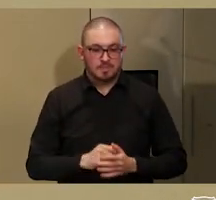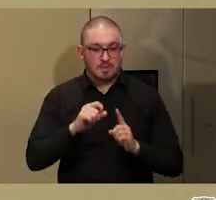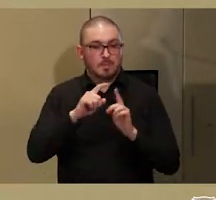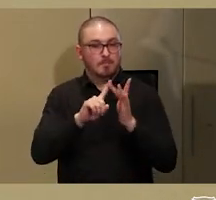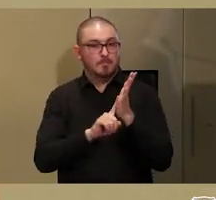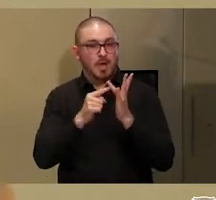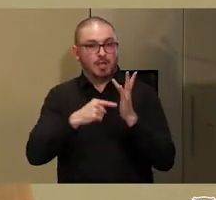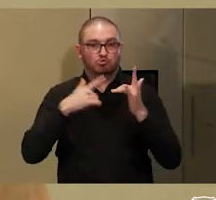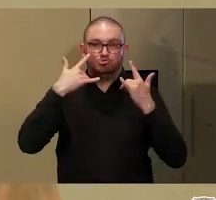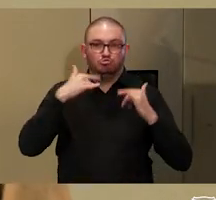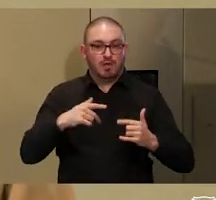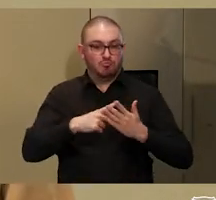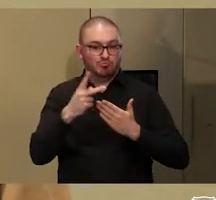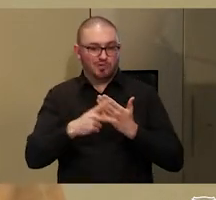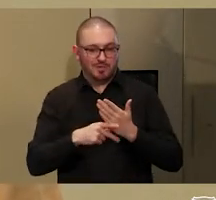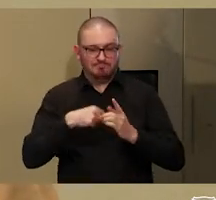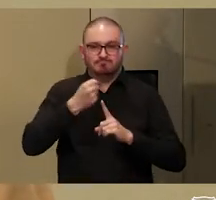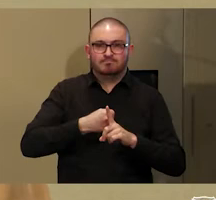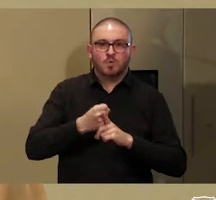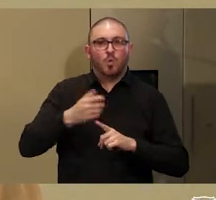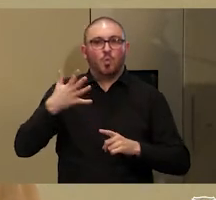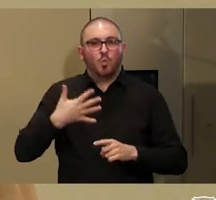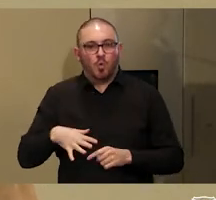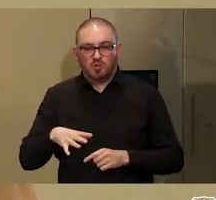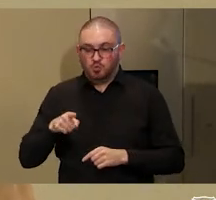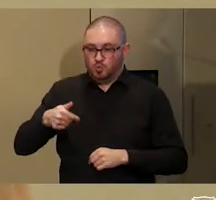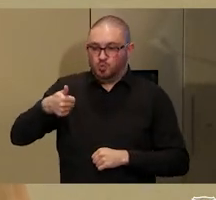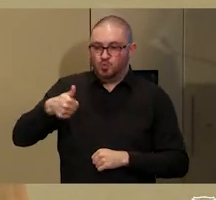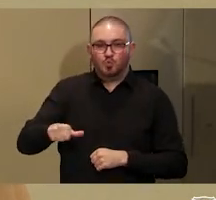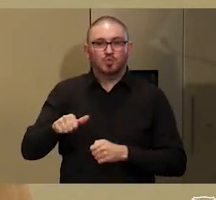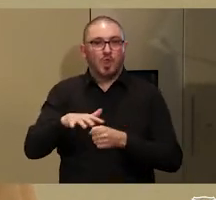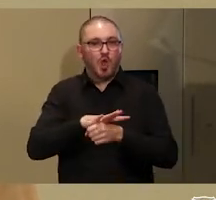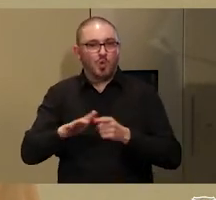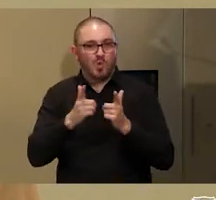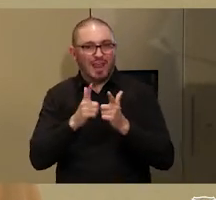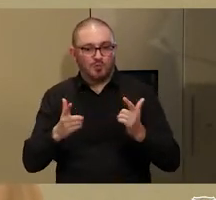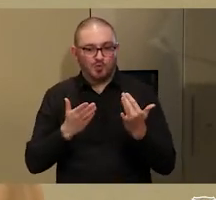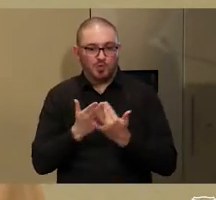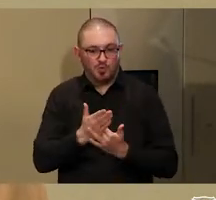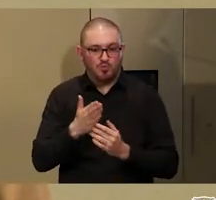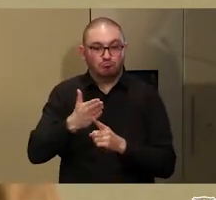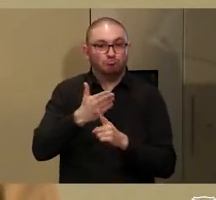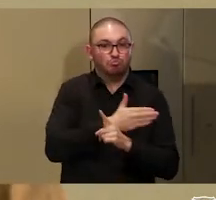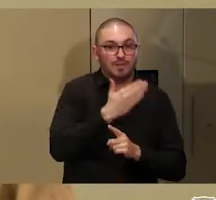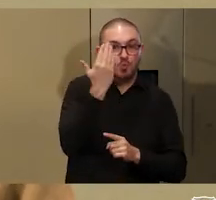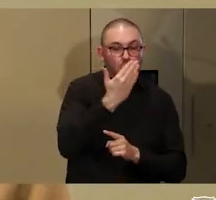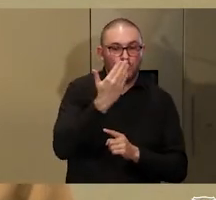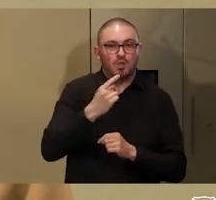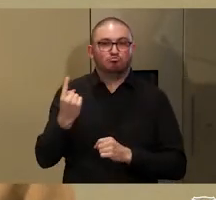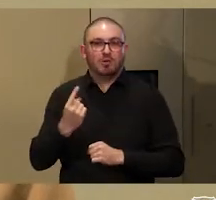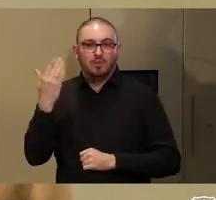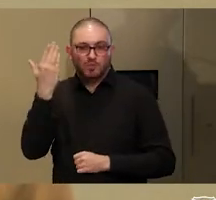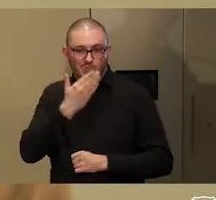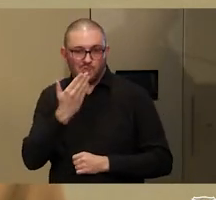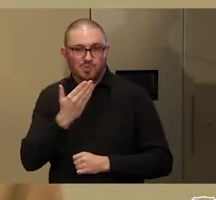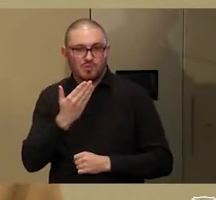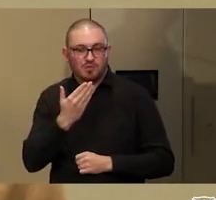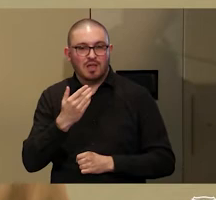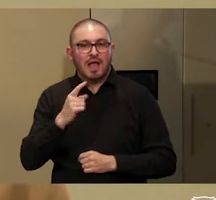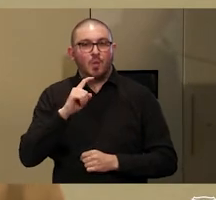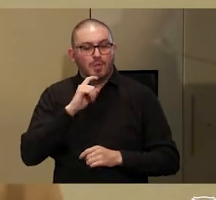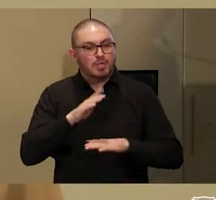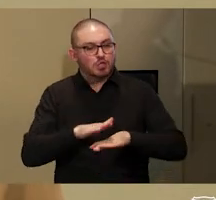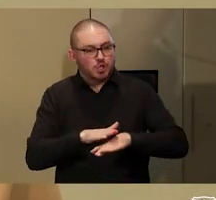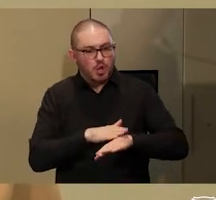program advocates for the use of local languages at the preschool and early primary levels with a gradual transition